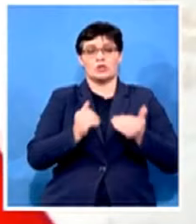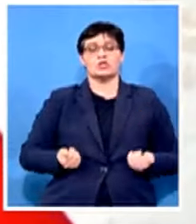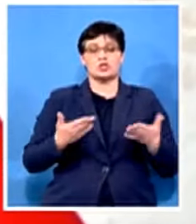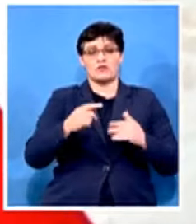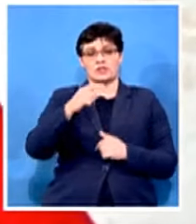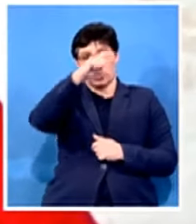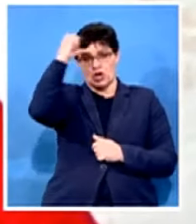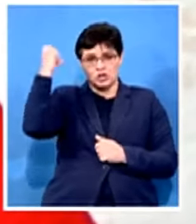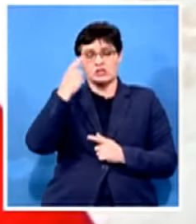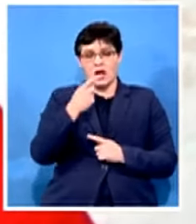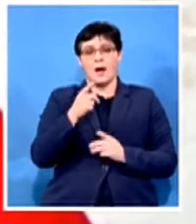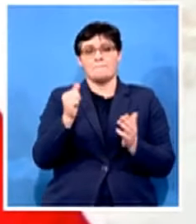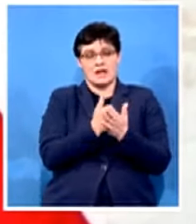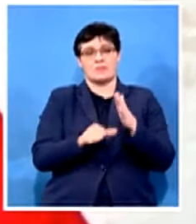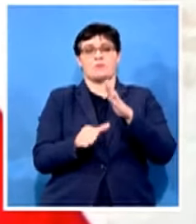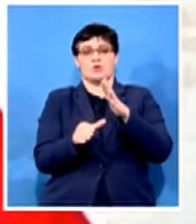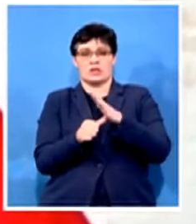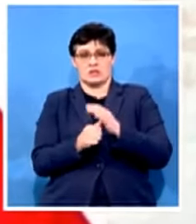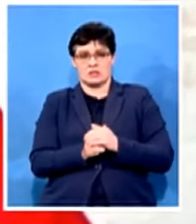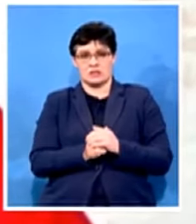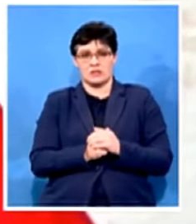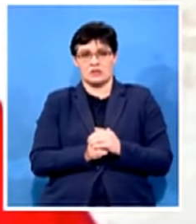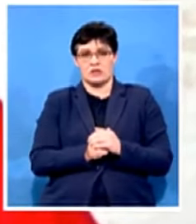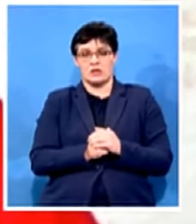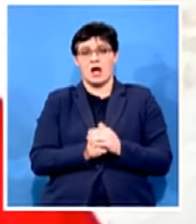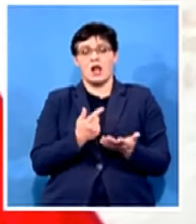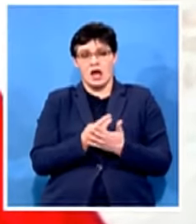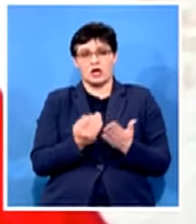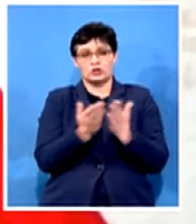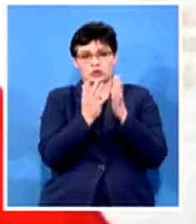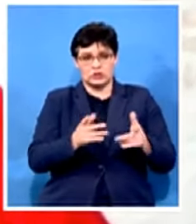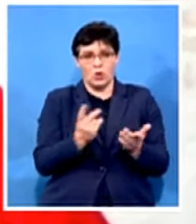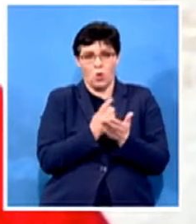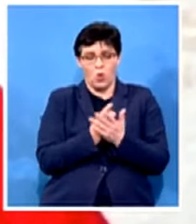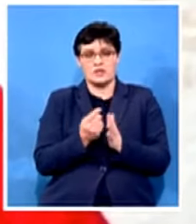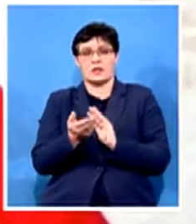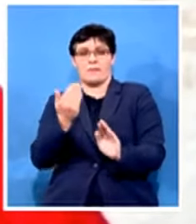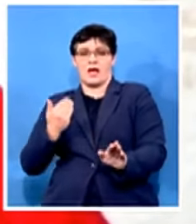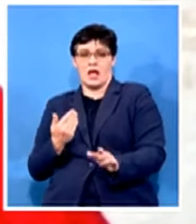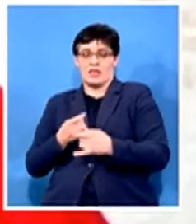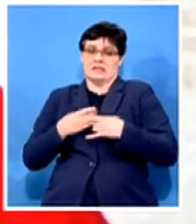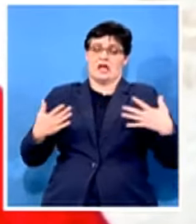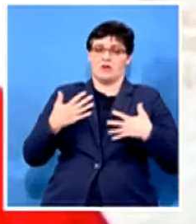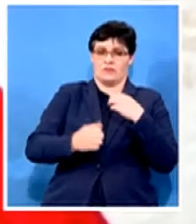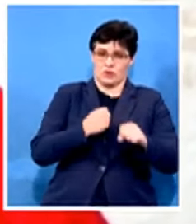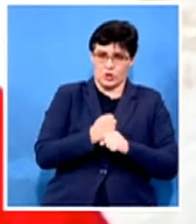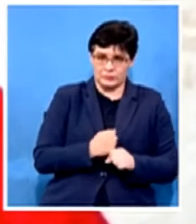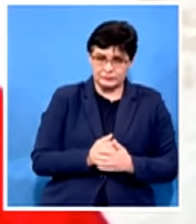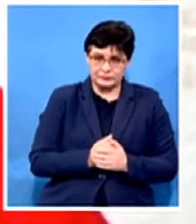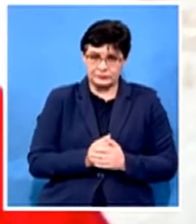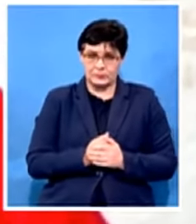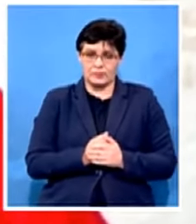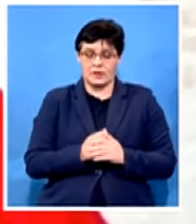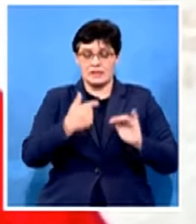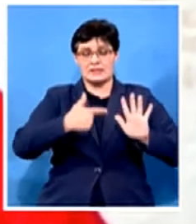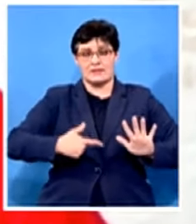can be that student nurses are always on a back foot beginning of the year number seven agreed that we should ensure